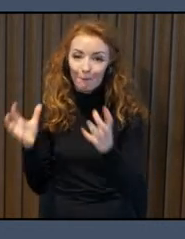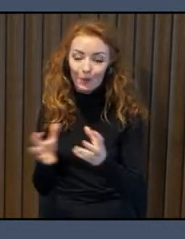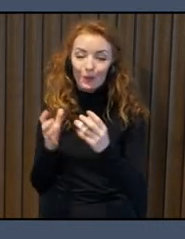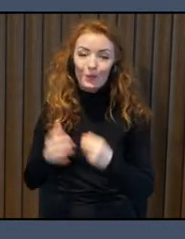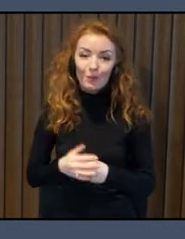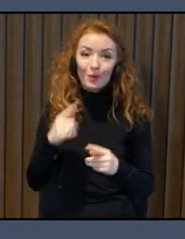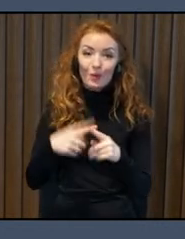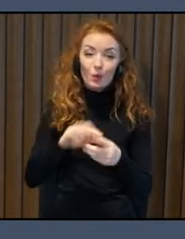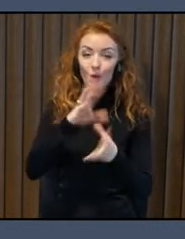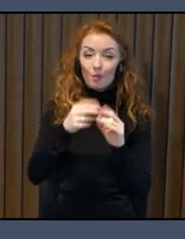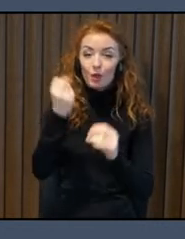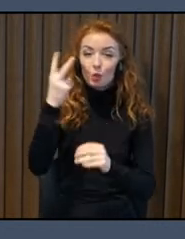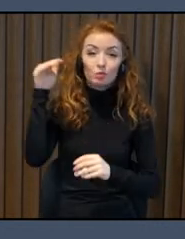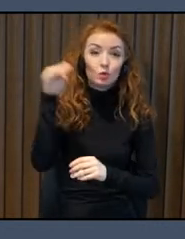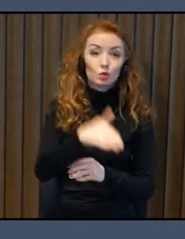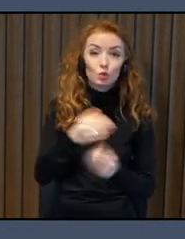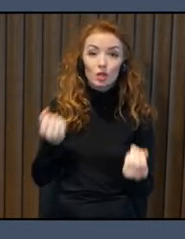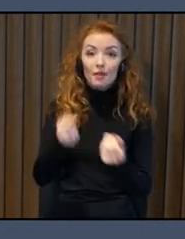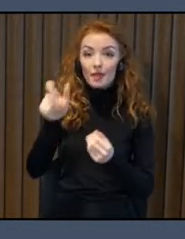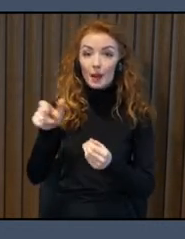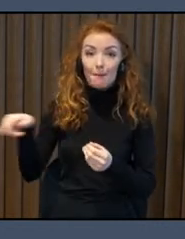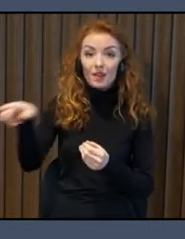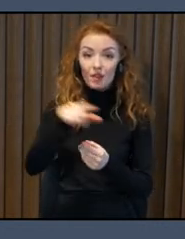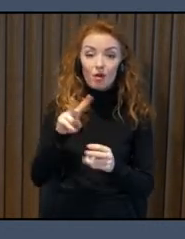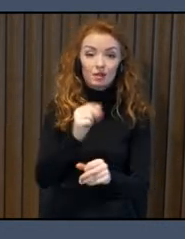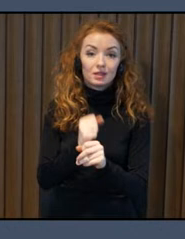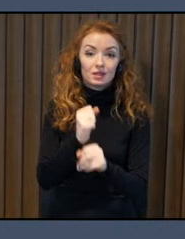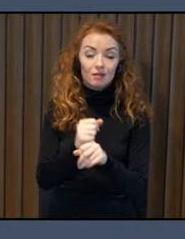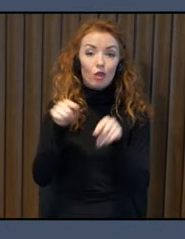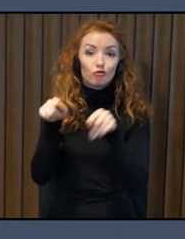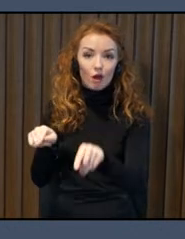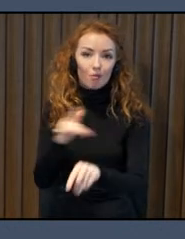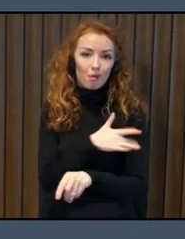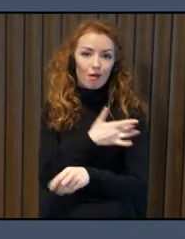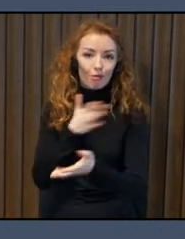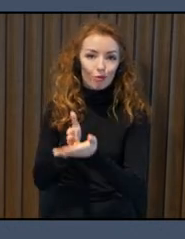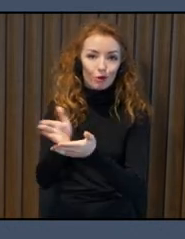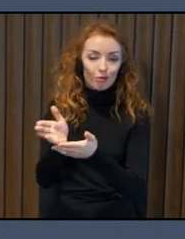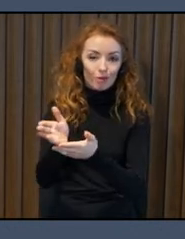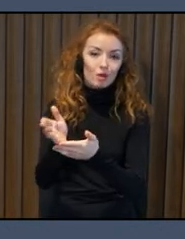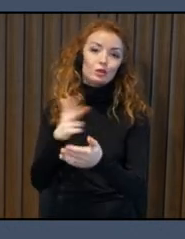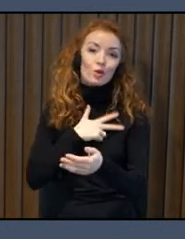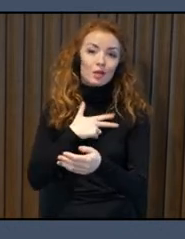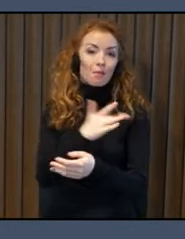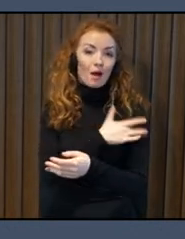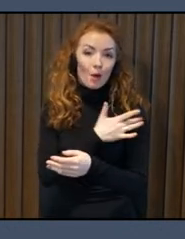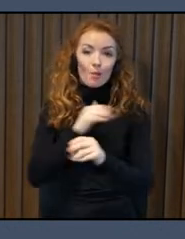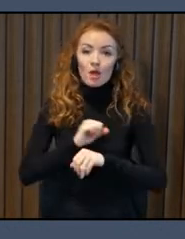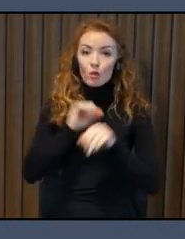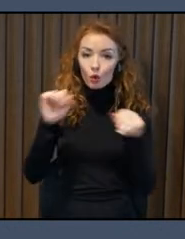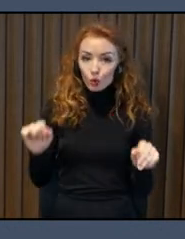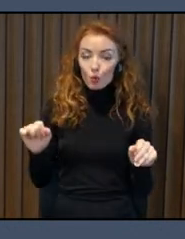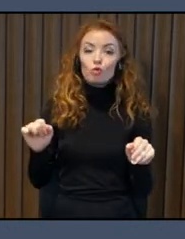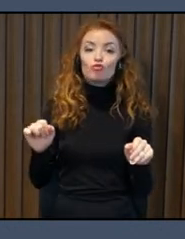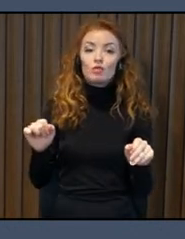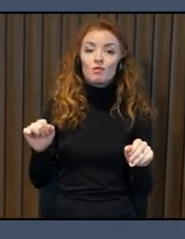work within these services. And Swedish municipalities are obliged to provide some services, while others are optional and decided by